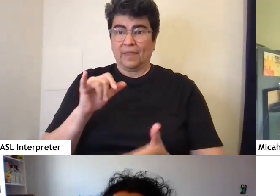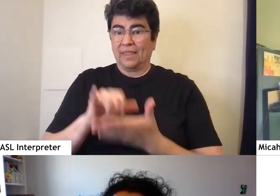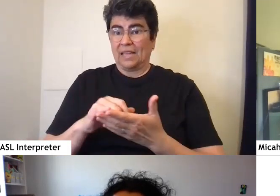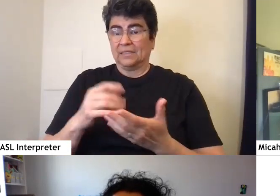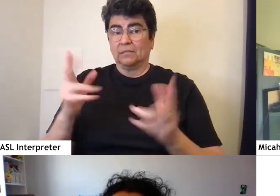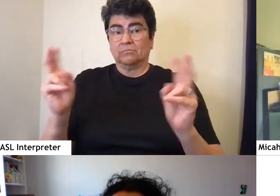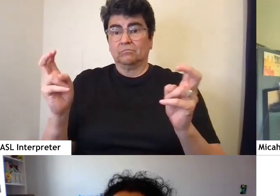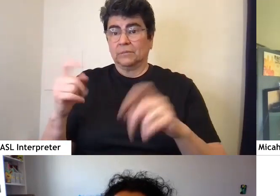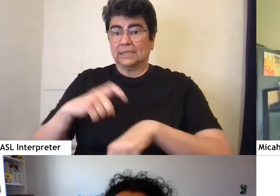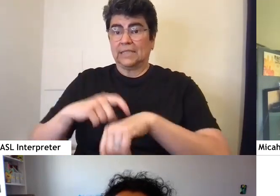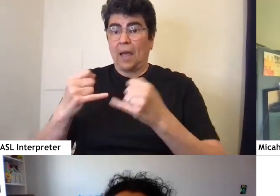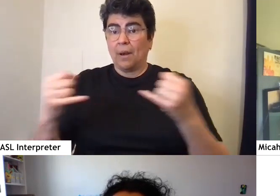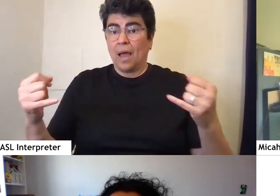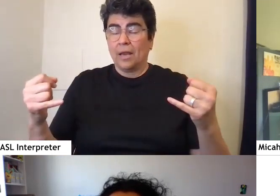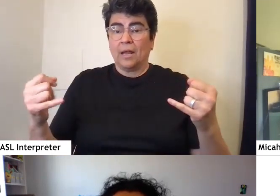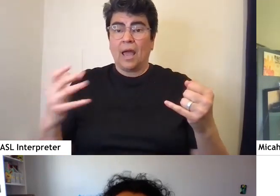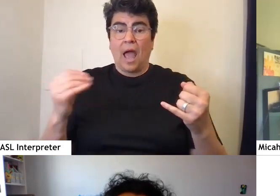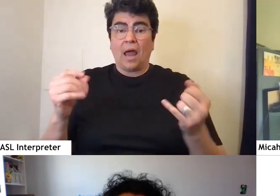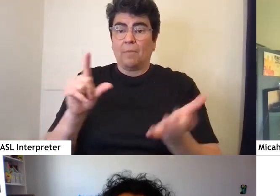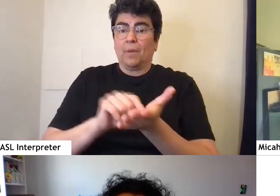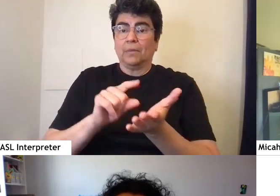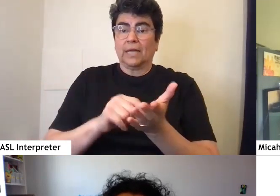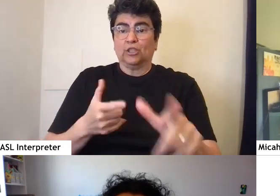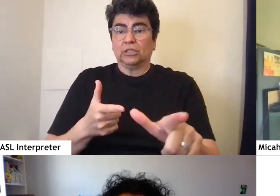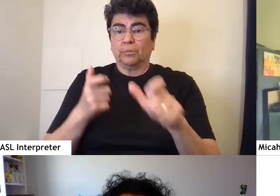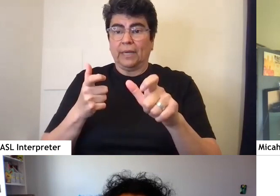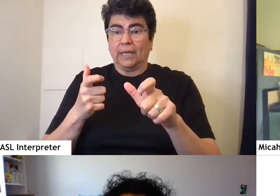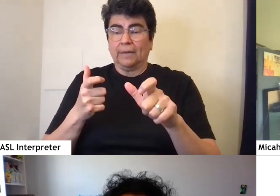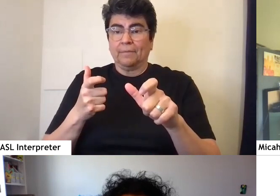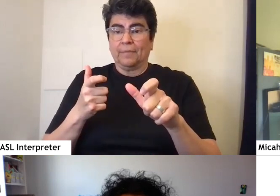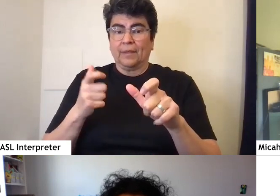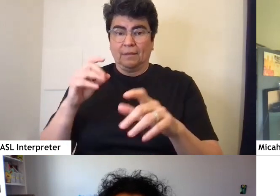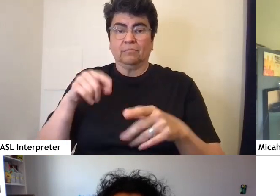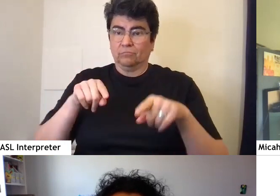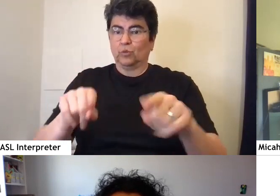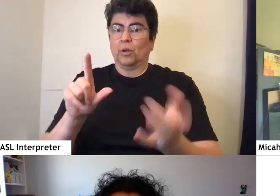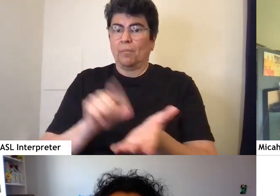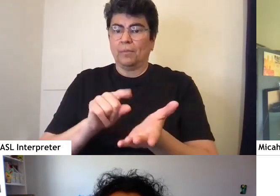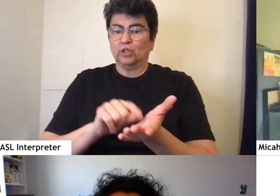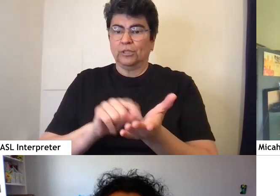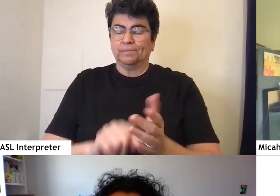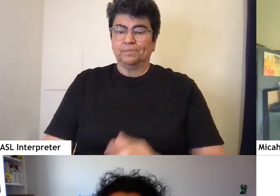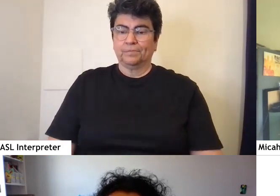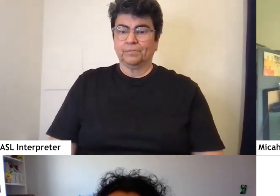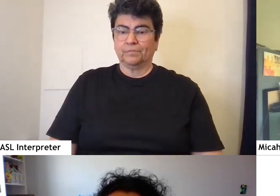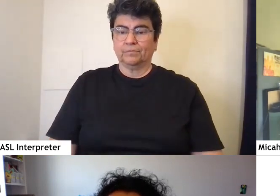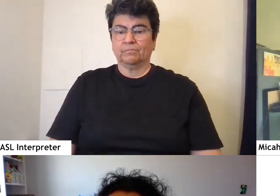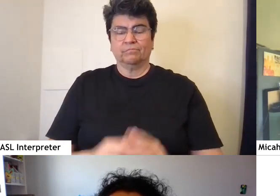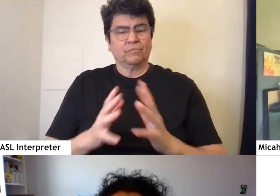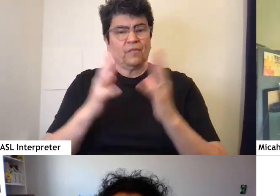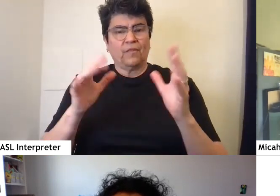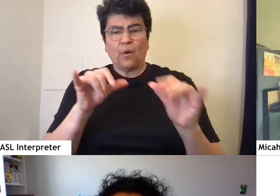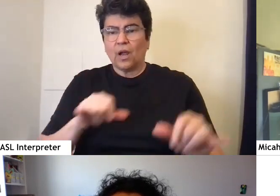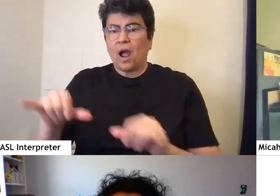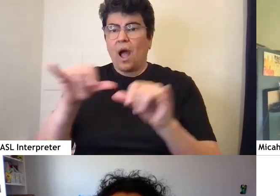and kind of publication speed in publishing. So it's very common in